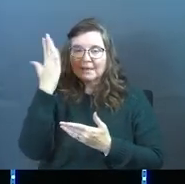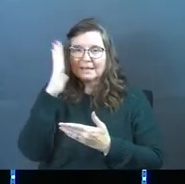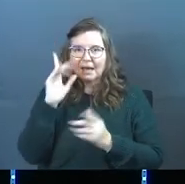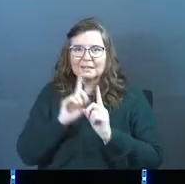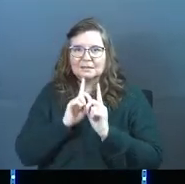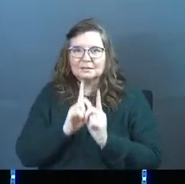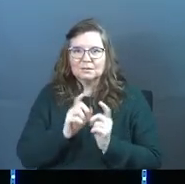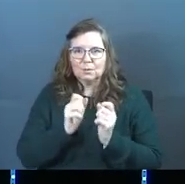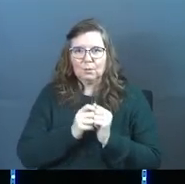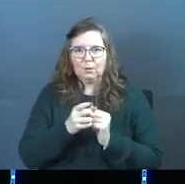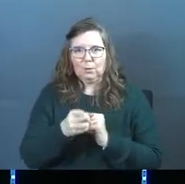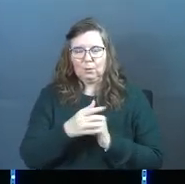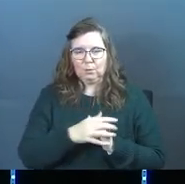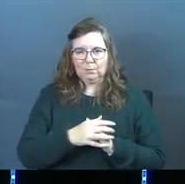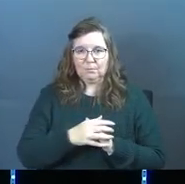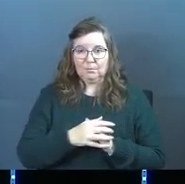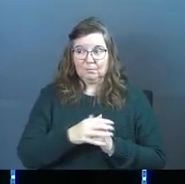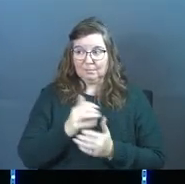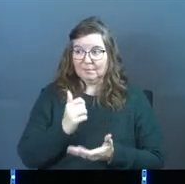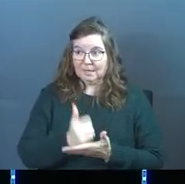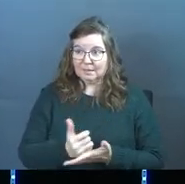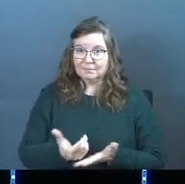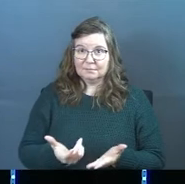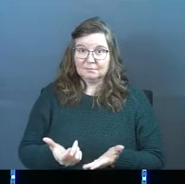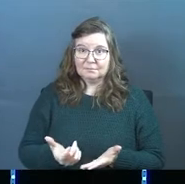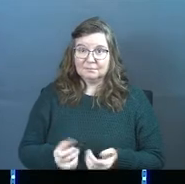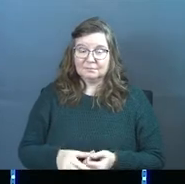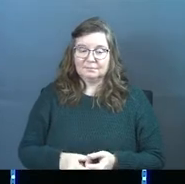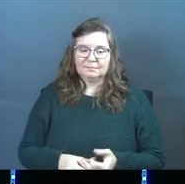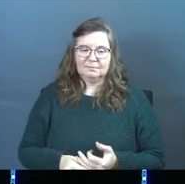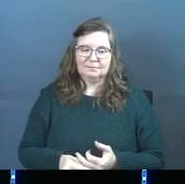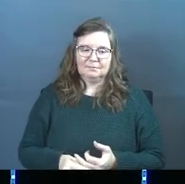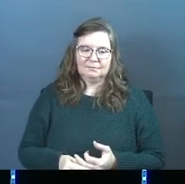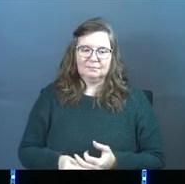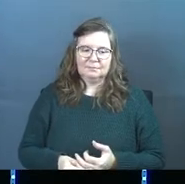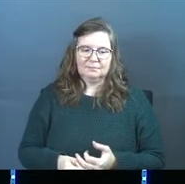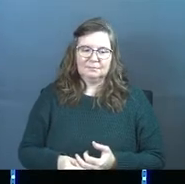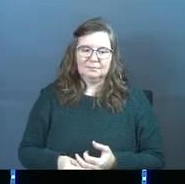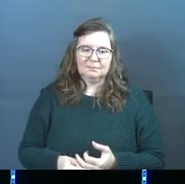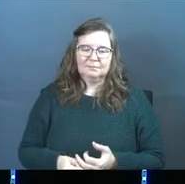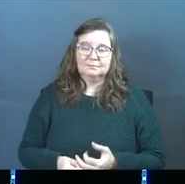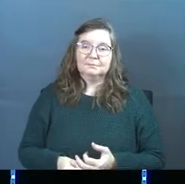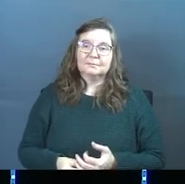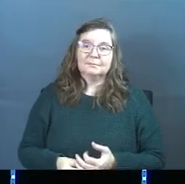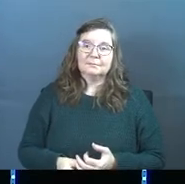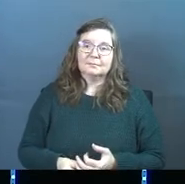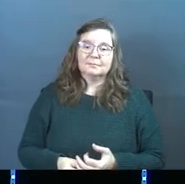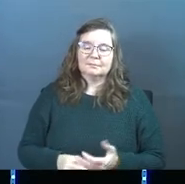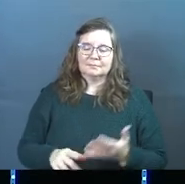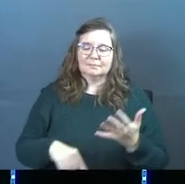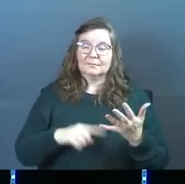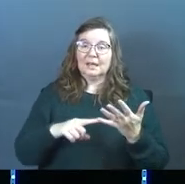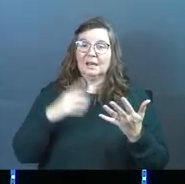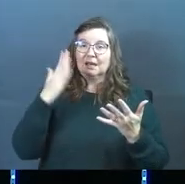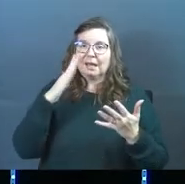God is there with you. Can I get an amen? Amen. God has forgotten me.